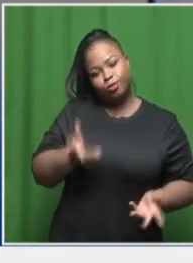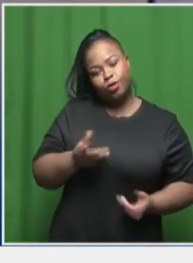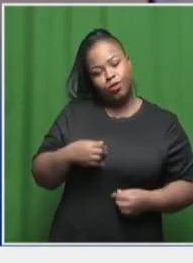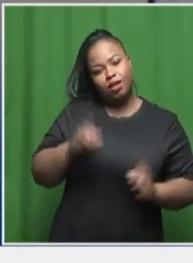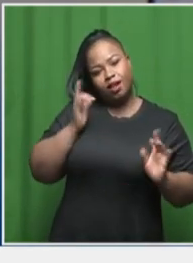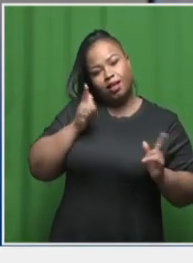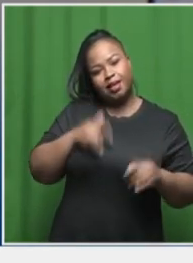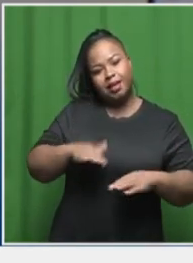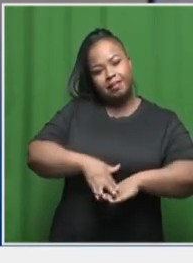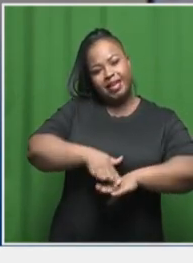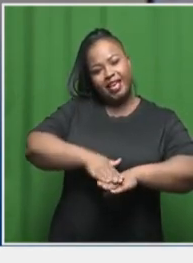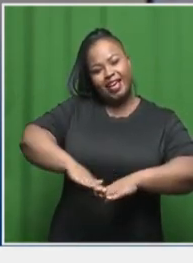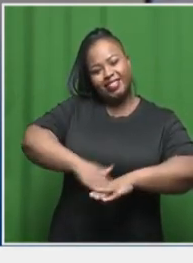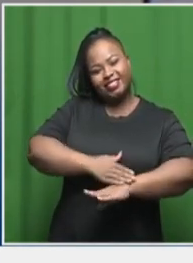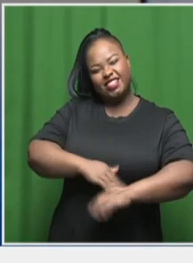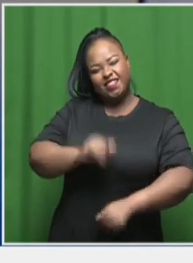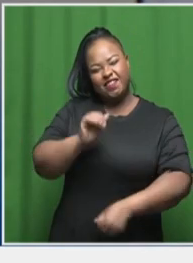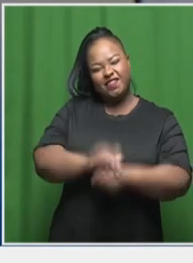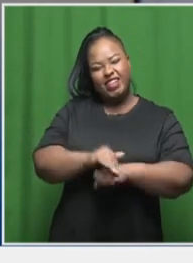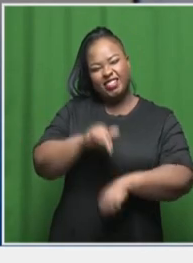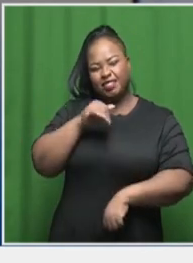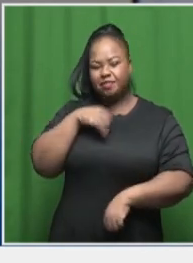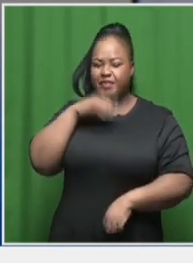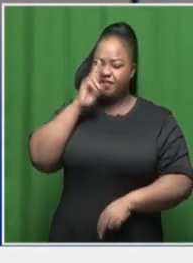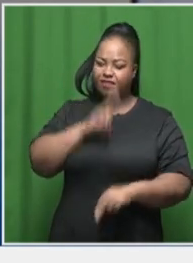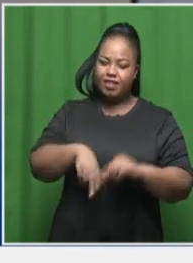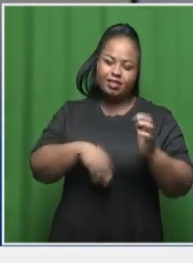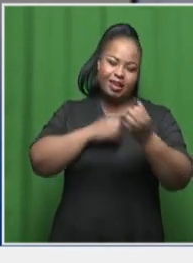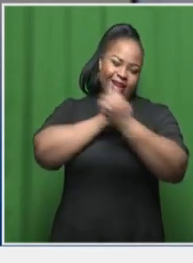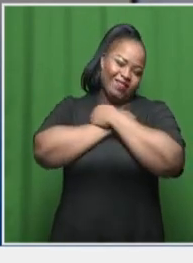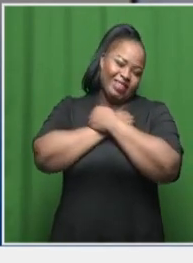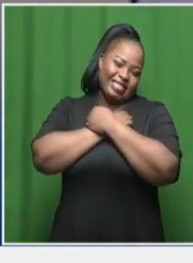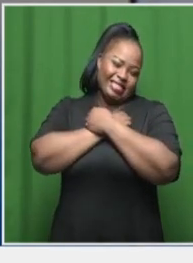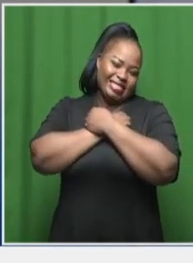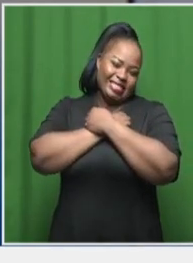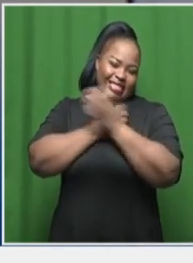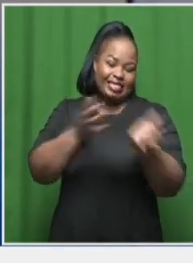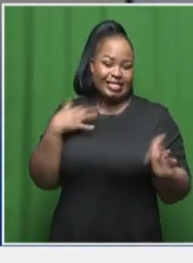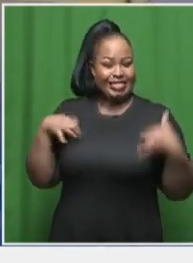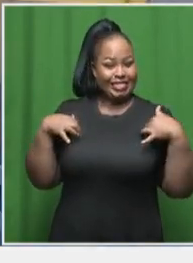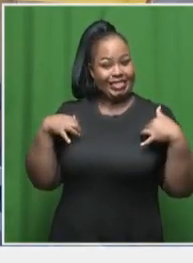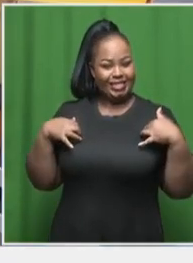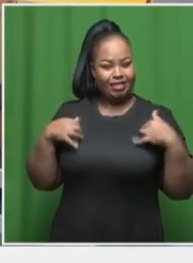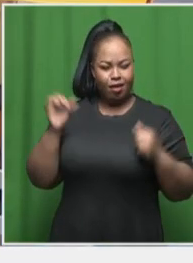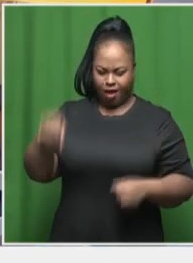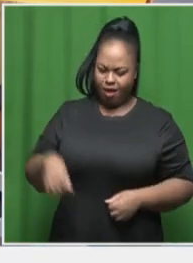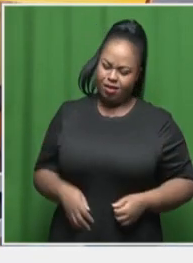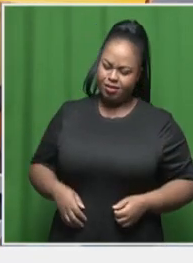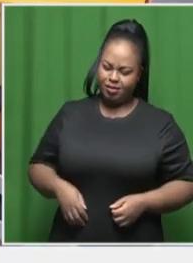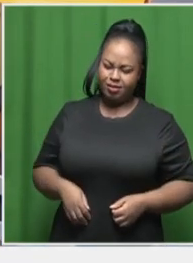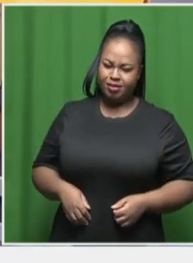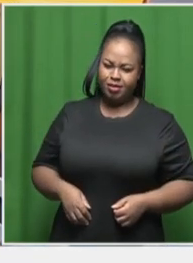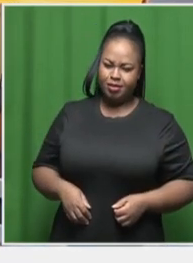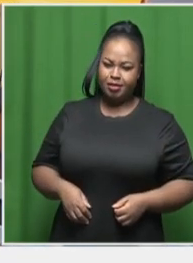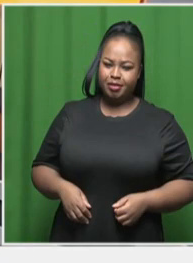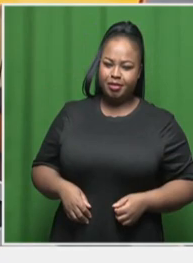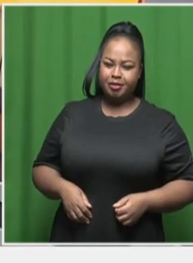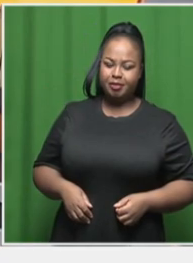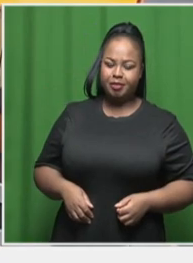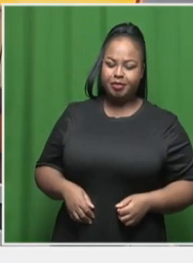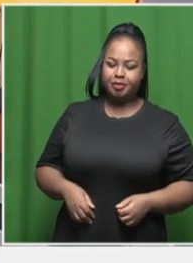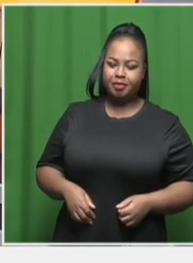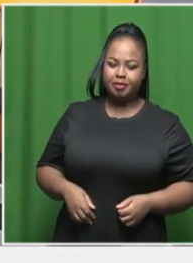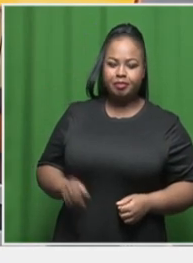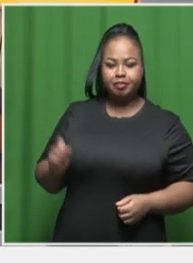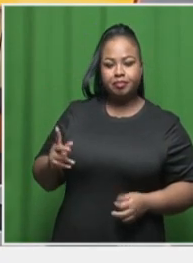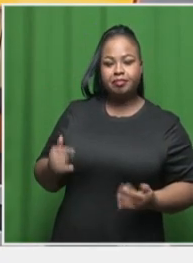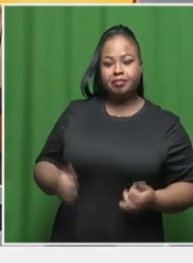to watch Madagascar. It's friendship. It's fun. It's loving. And vibey. I love the vibe. I love the vibe. It's a vibe. It's a